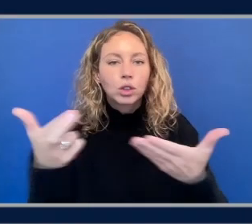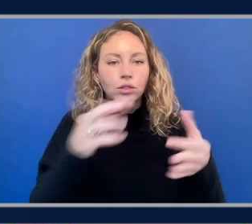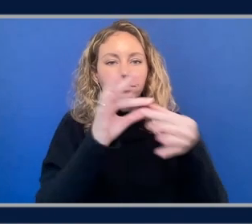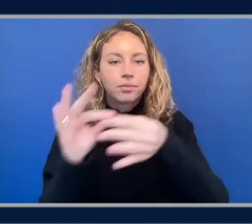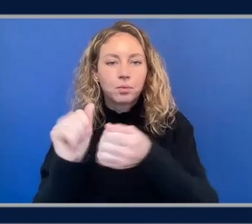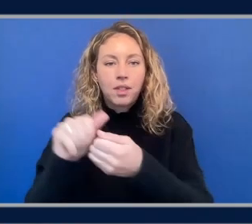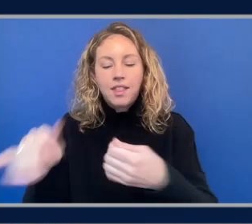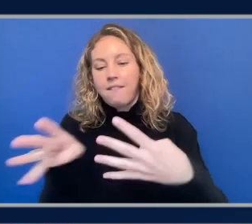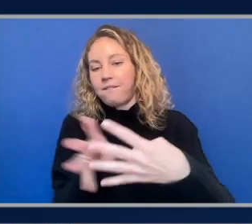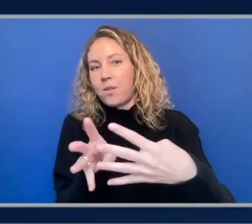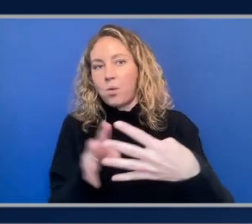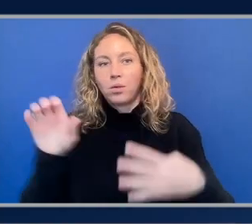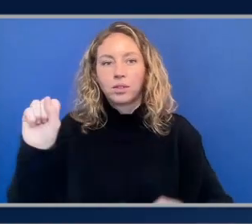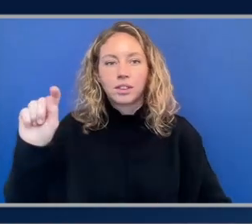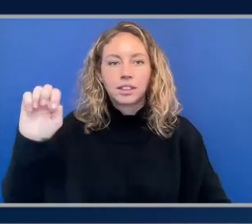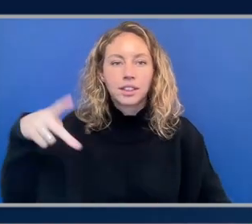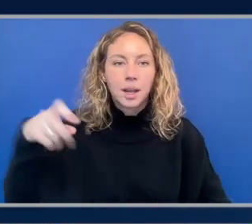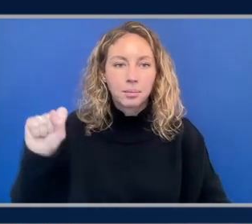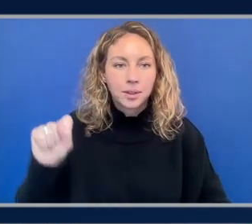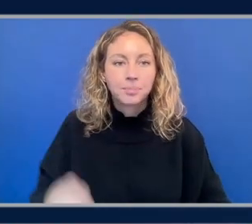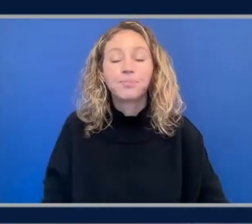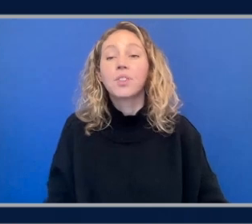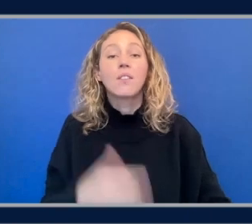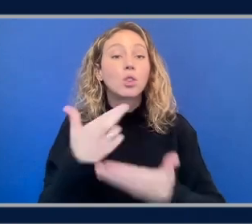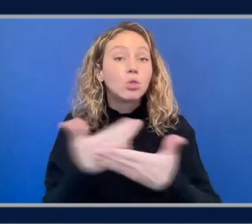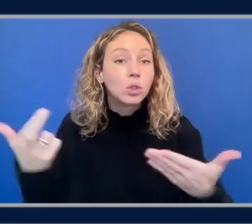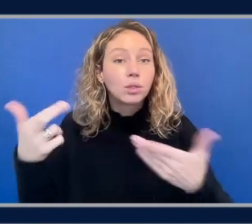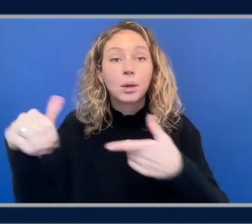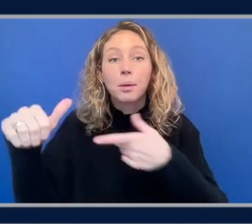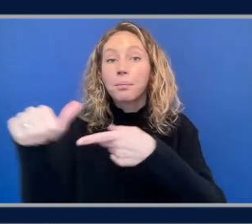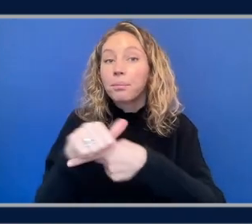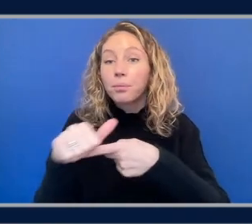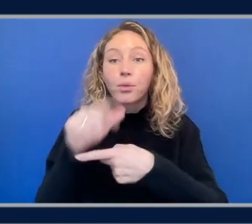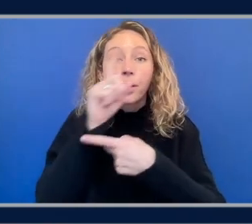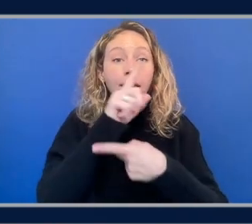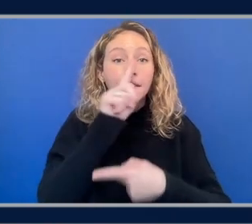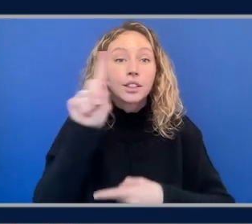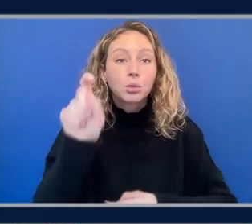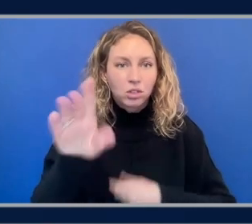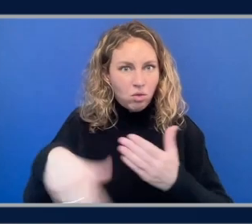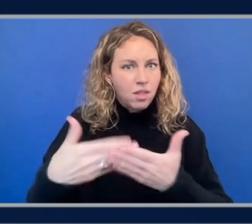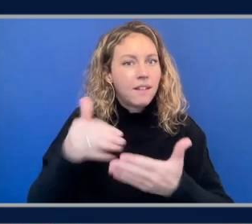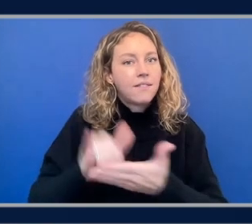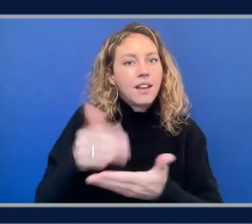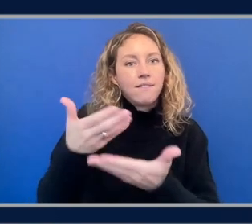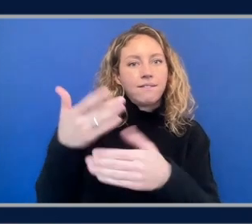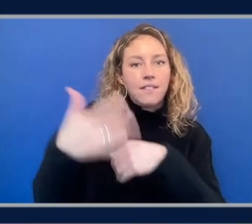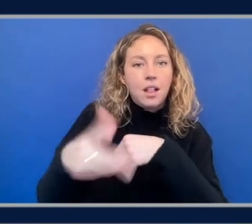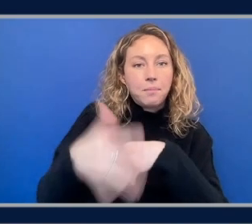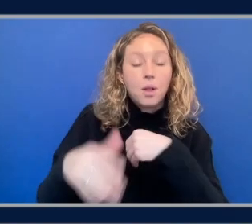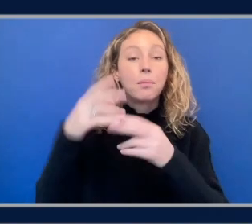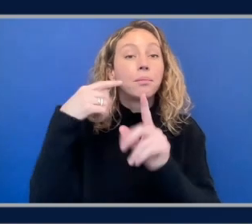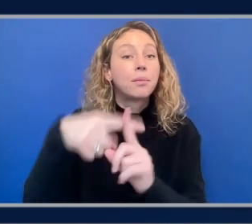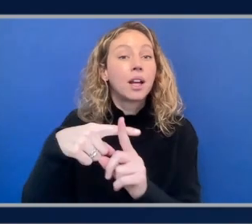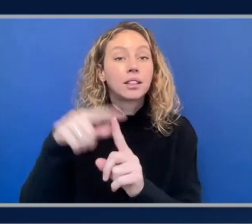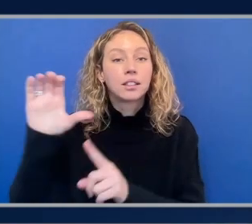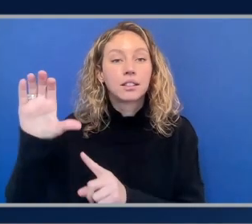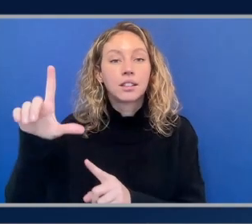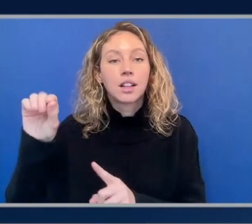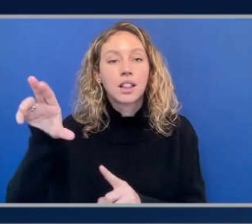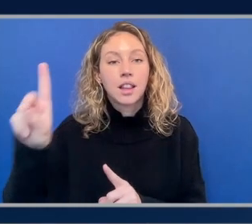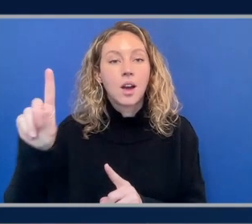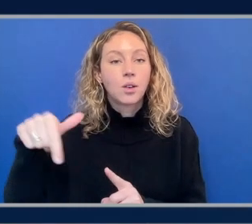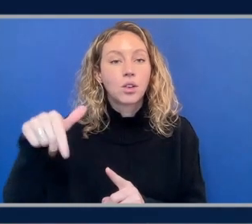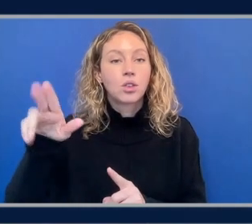steps. The resources like the practice question set just a bit. That's right. CloudQuest is on there? That's right. Okay. Builder